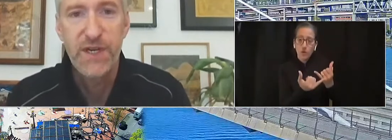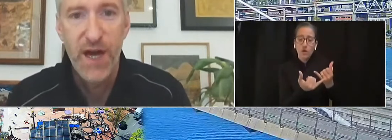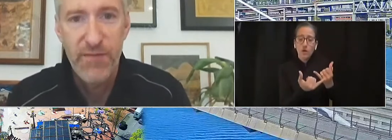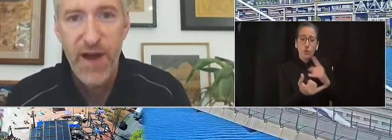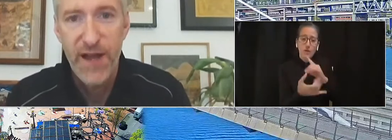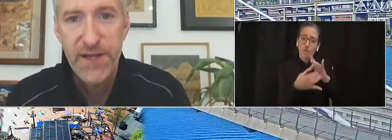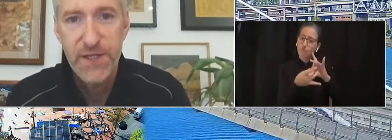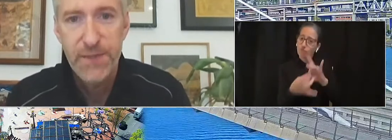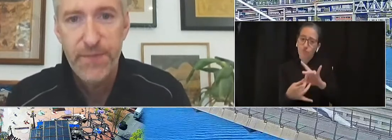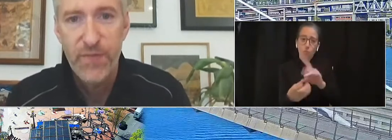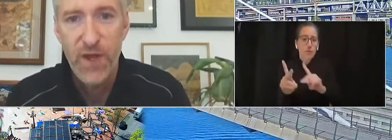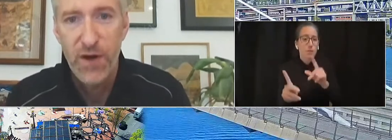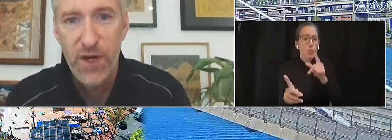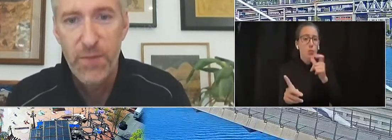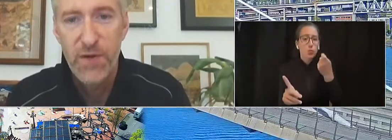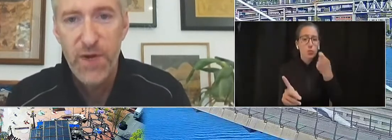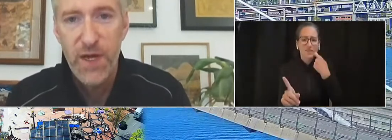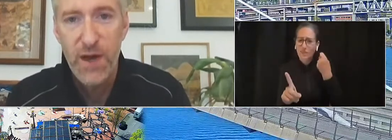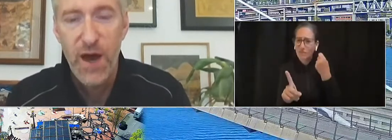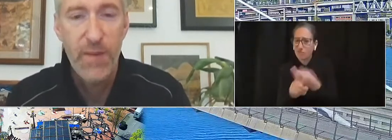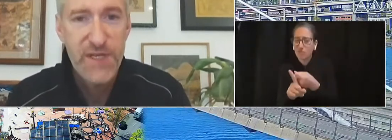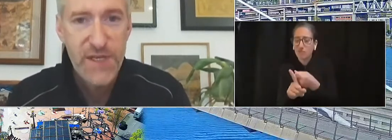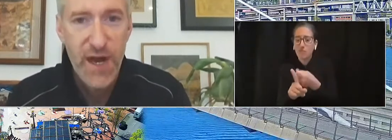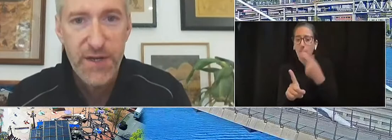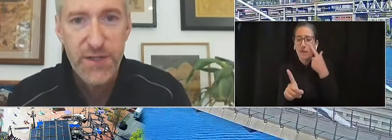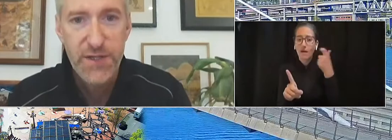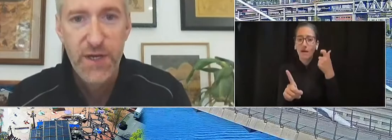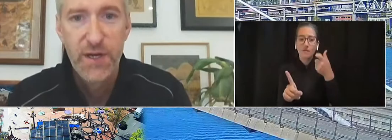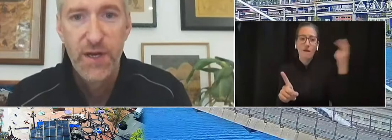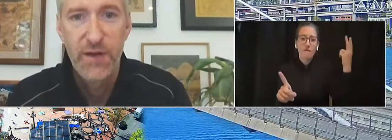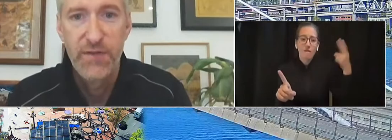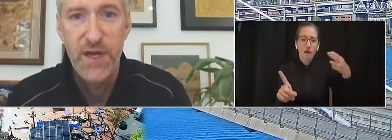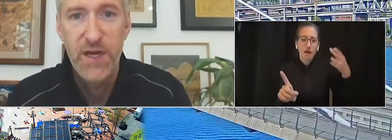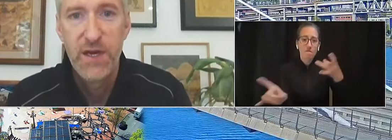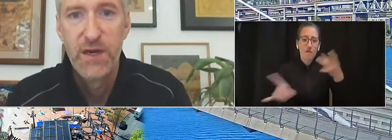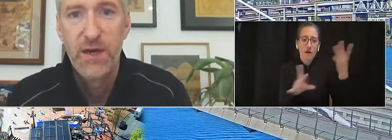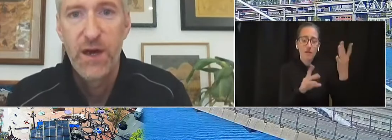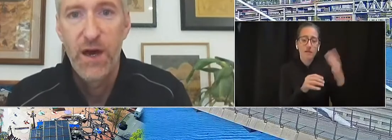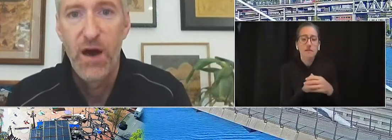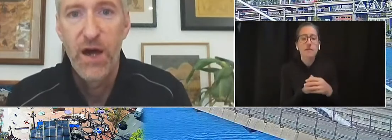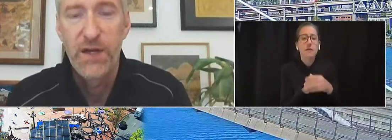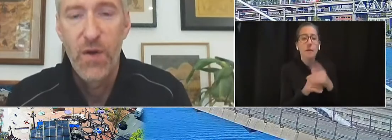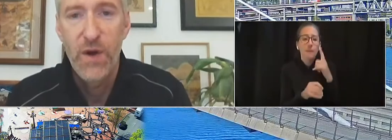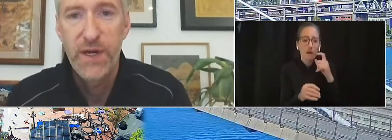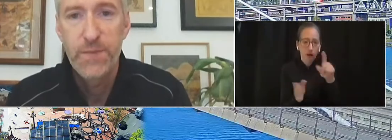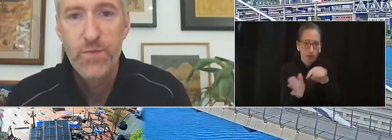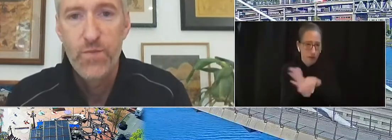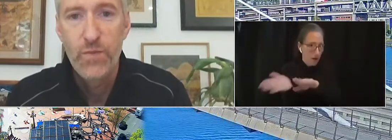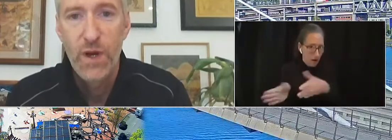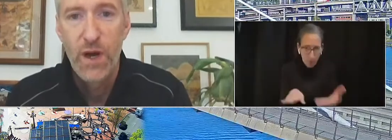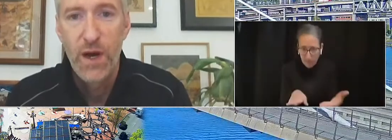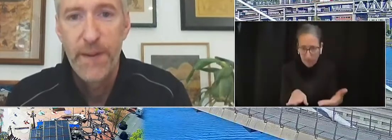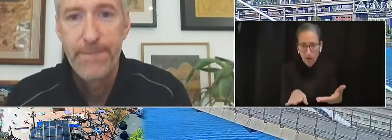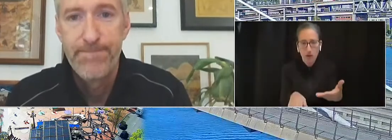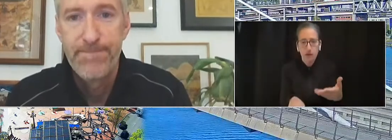recent gun violence in our community, homicides, the ongoing